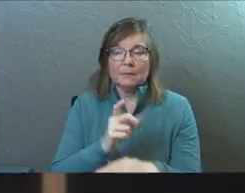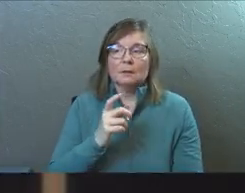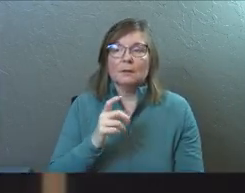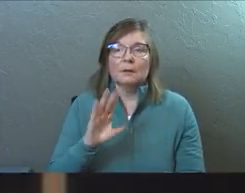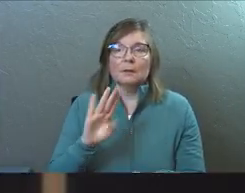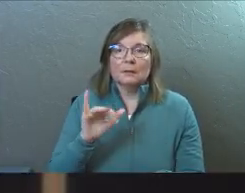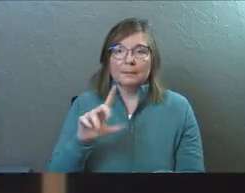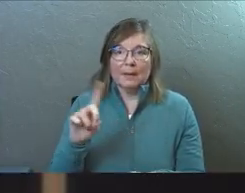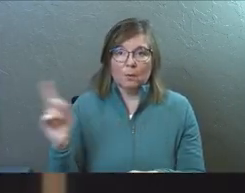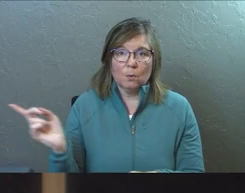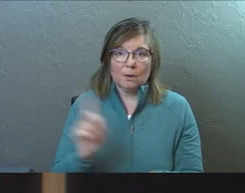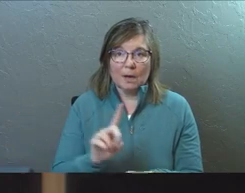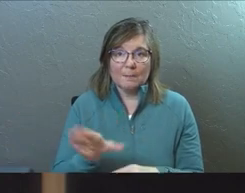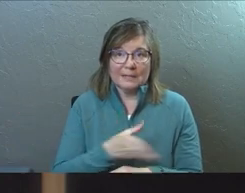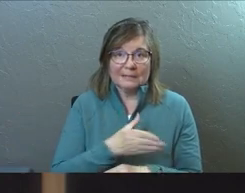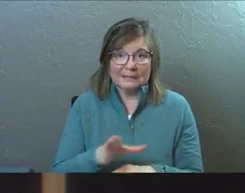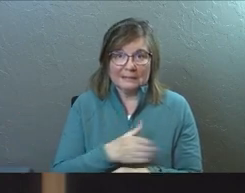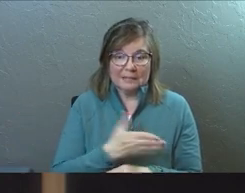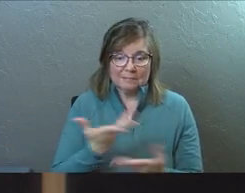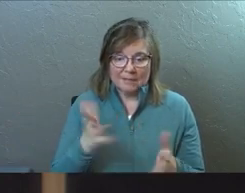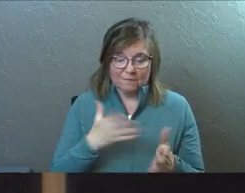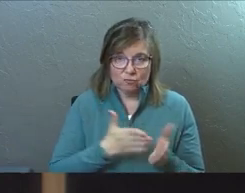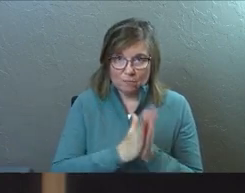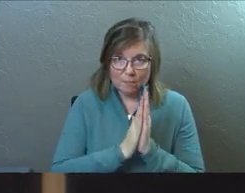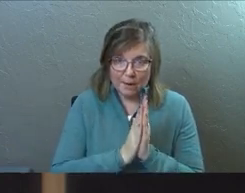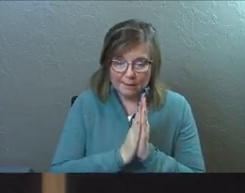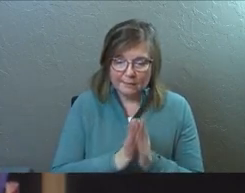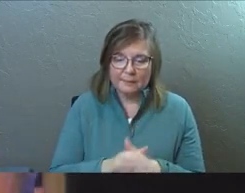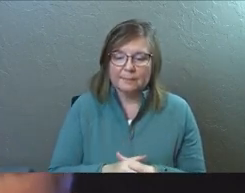The band is going to come and sing a song after I pray.